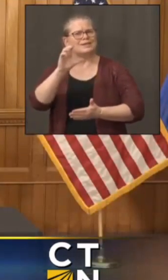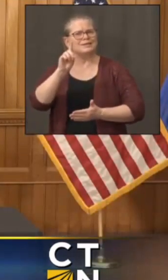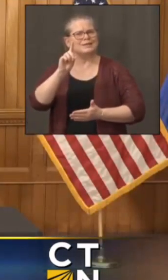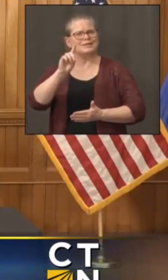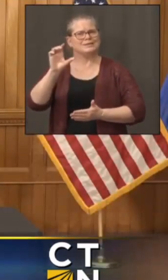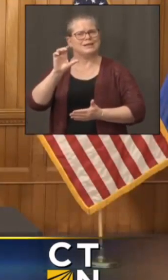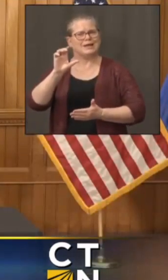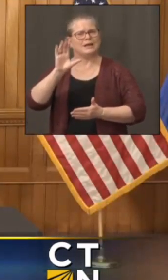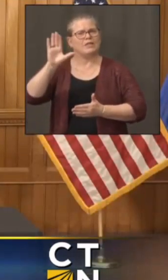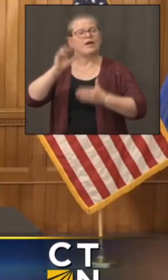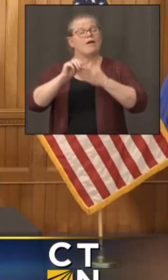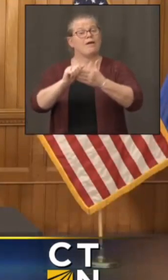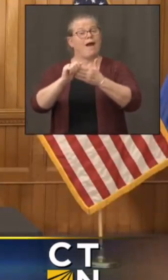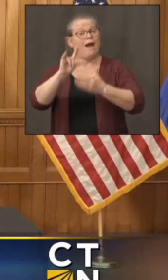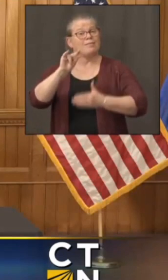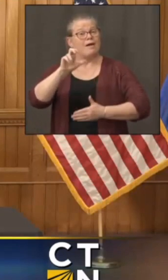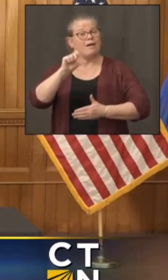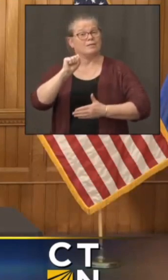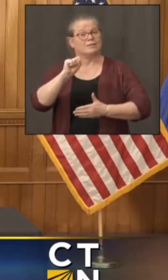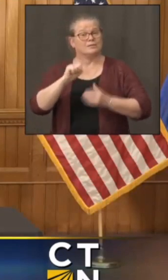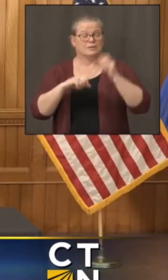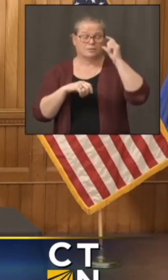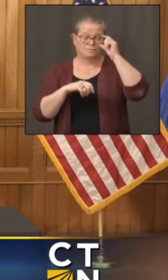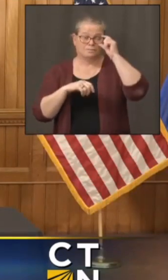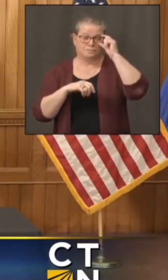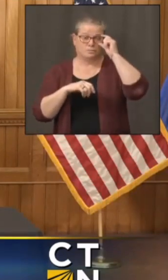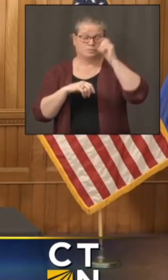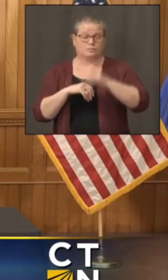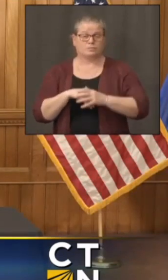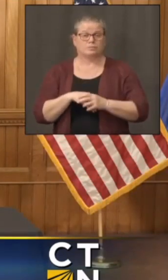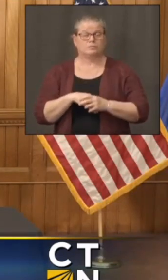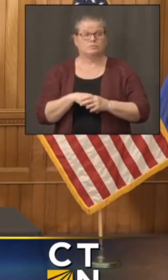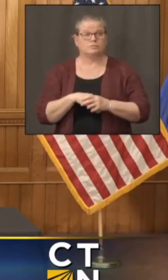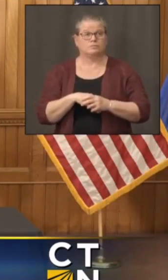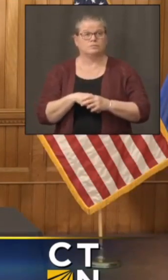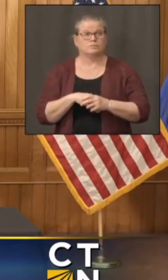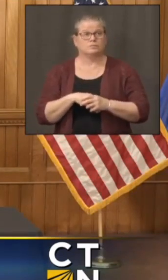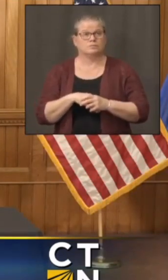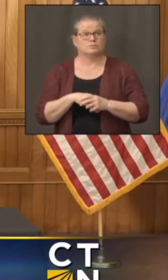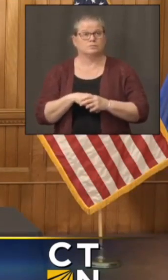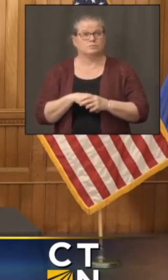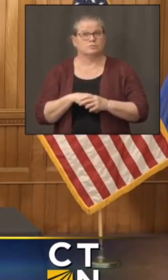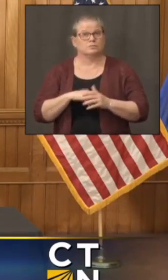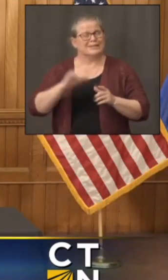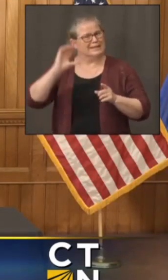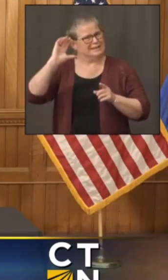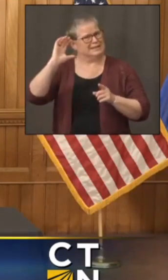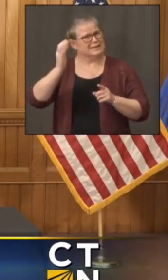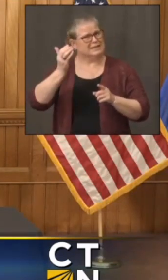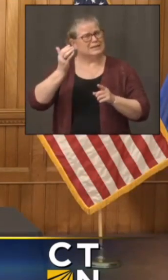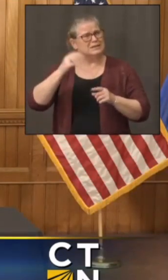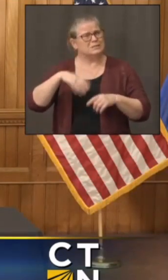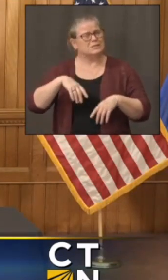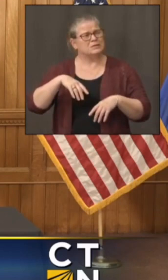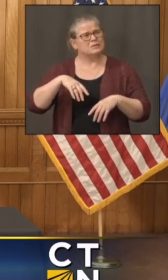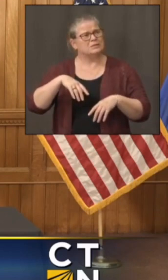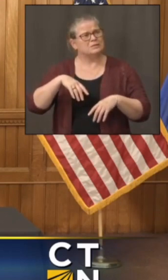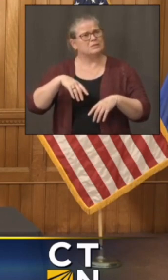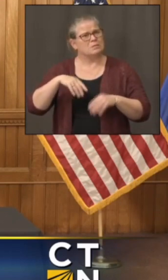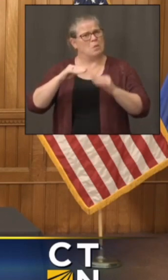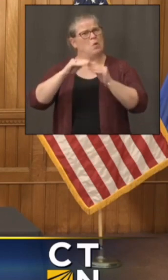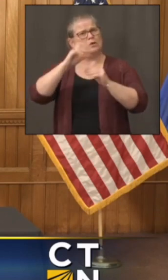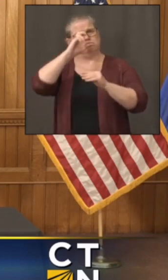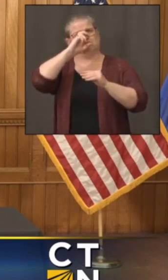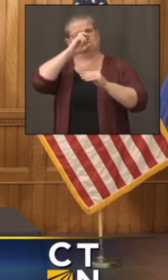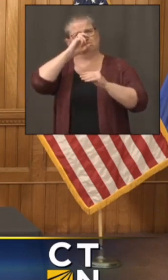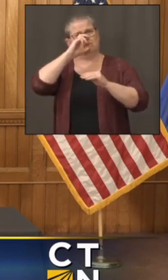seems like it's portrayed as a bigger deal than what it is. mean, it's still a 15-minute exposure. It's